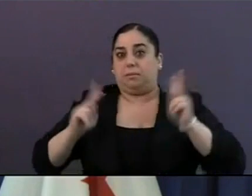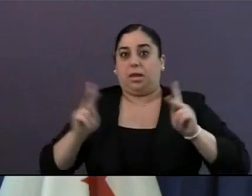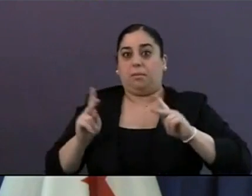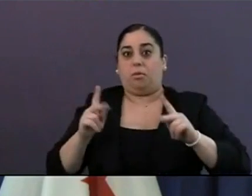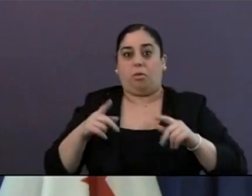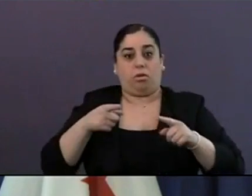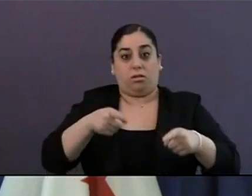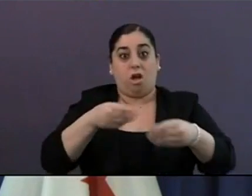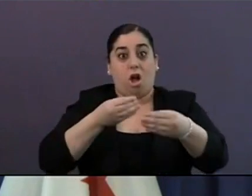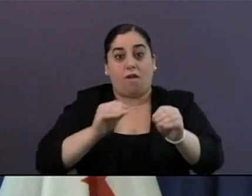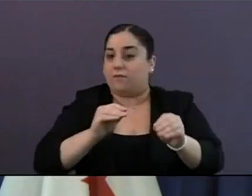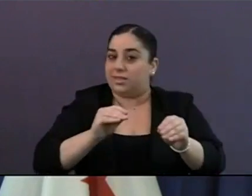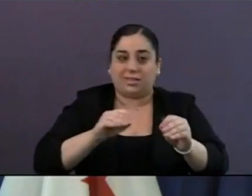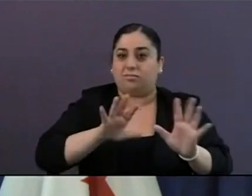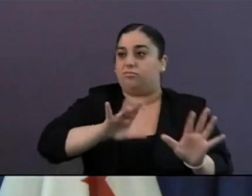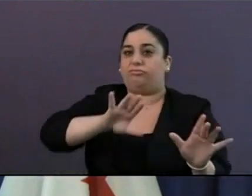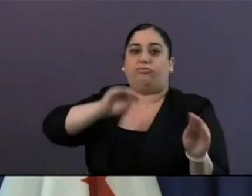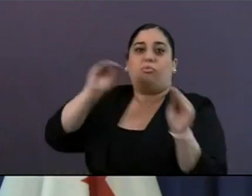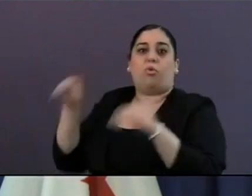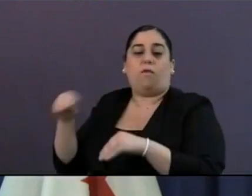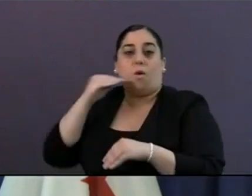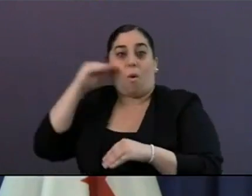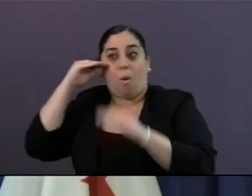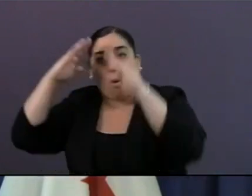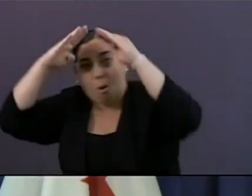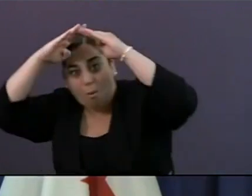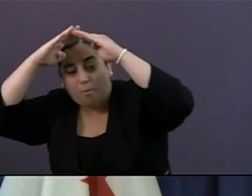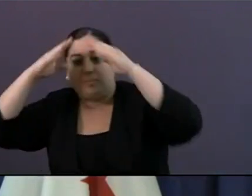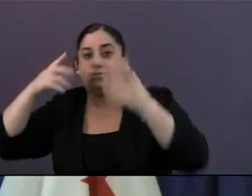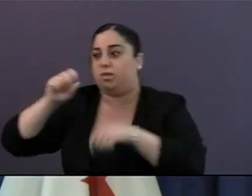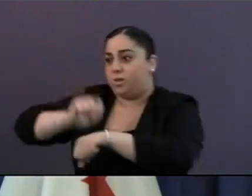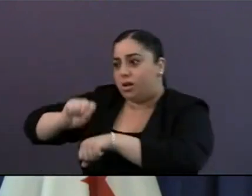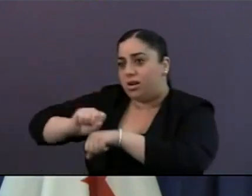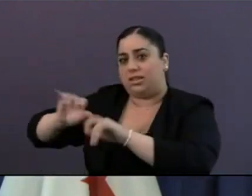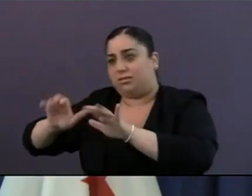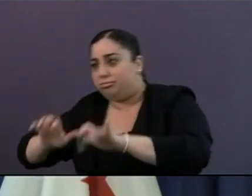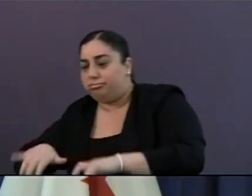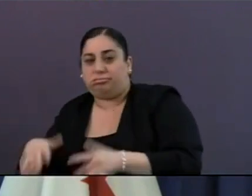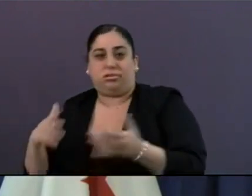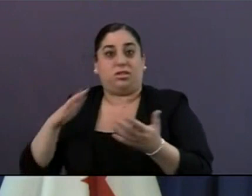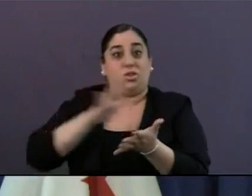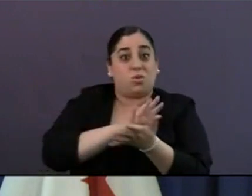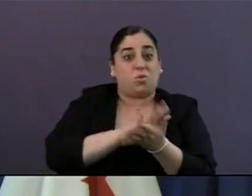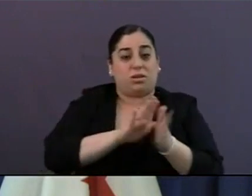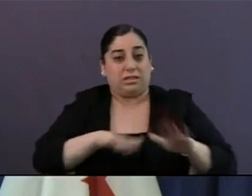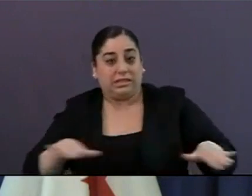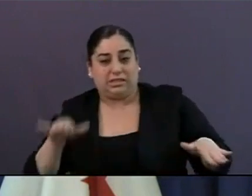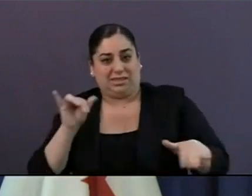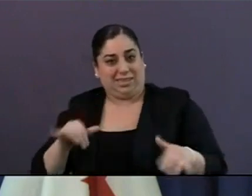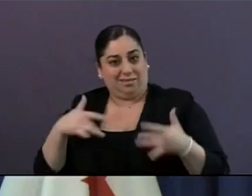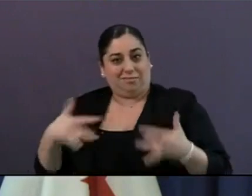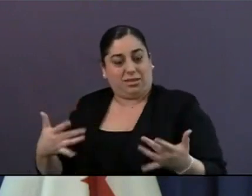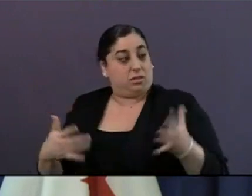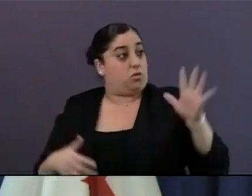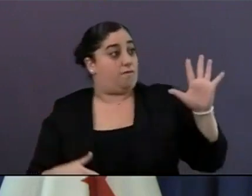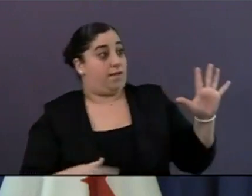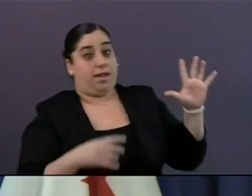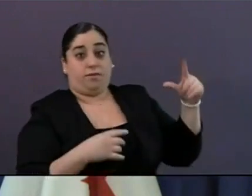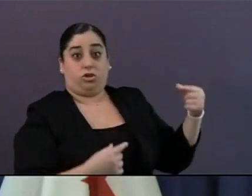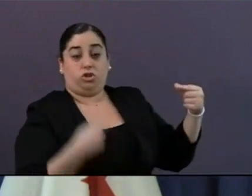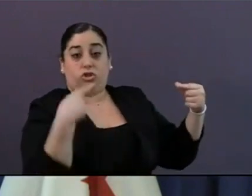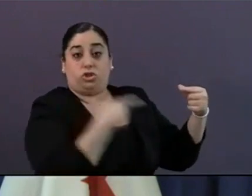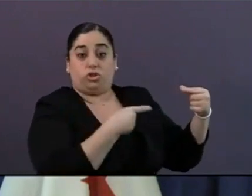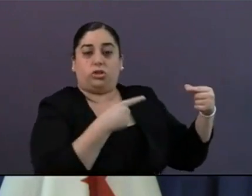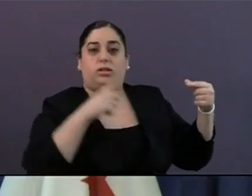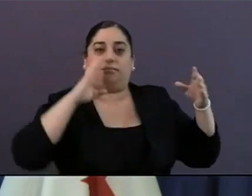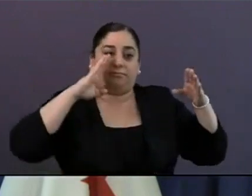time, and we're doing that and making that happen right here in San Diego. Our 5G ultra-wideband service will be initially concentrated in parts of Mission